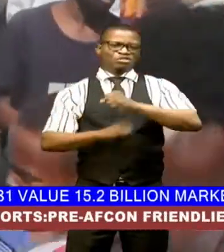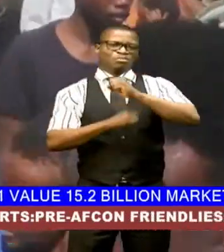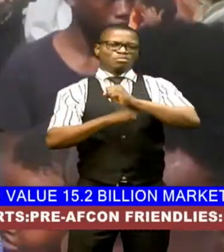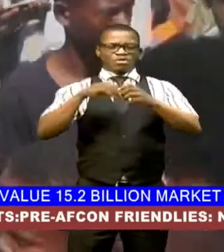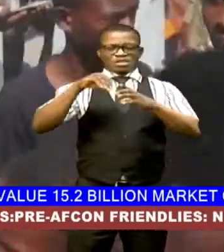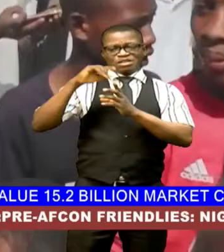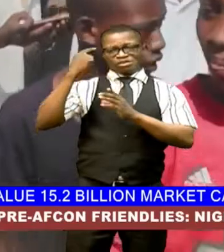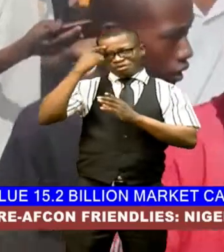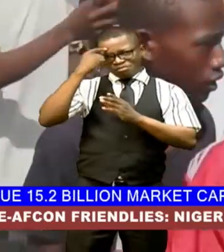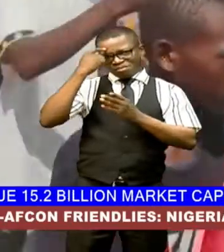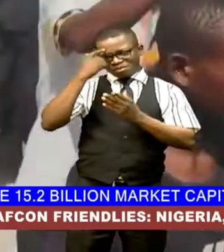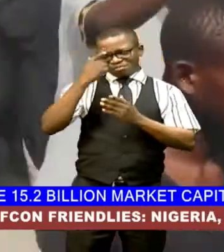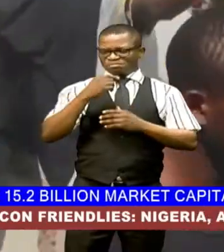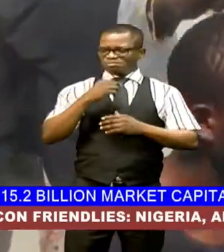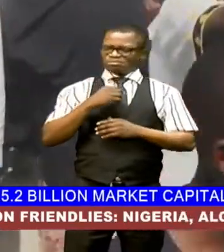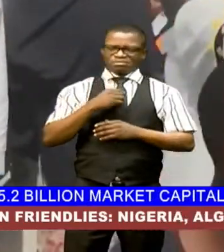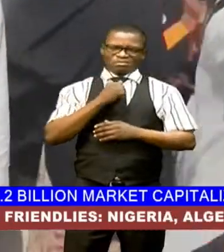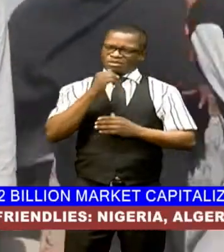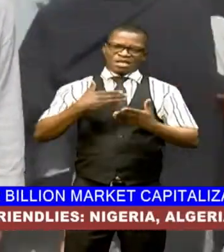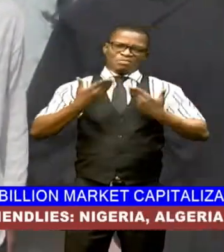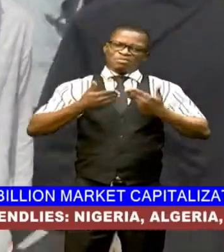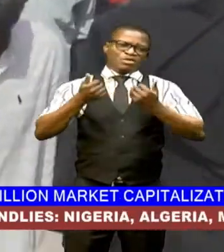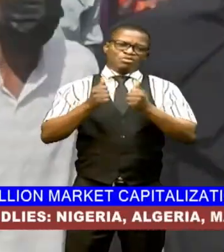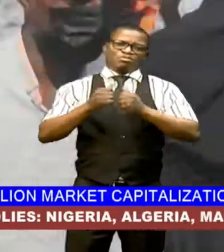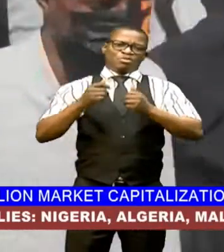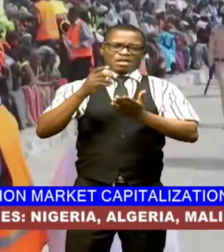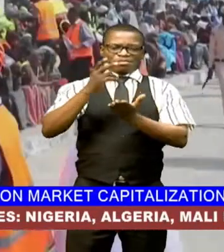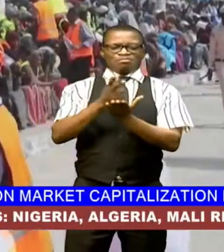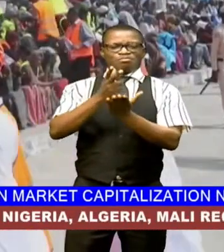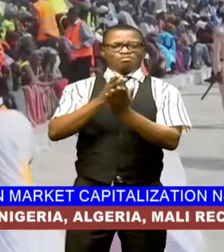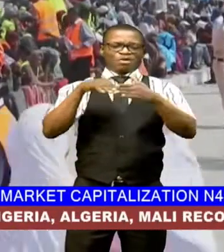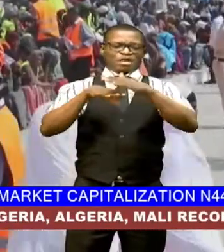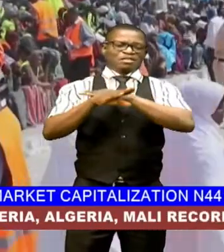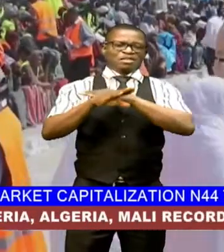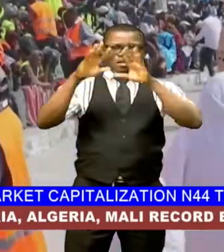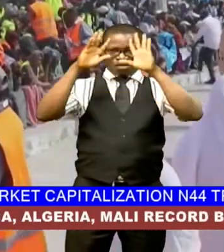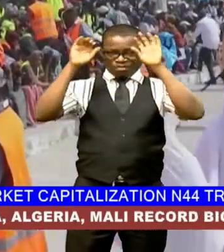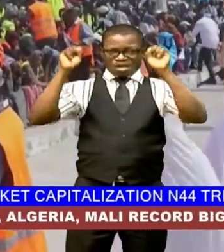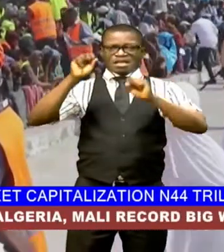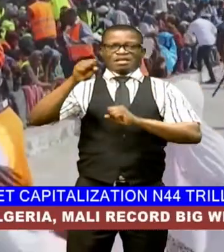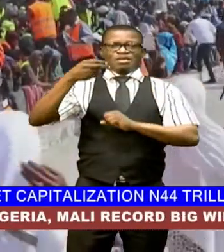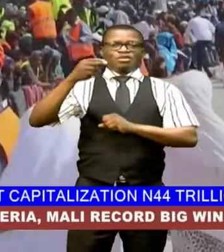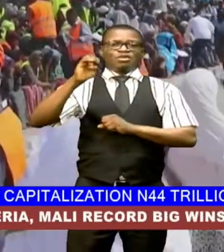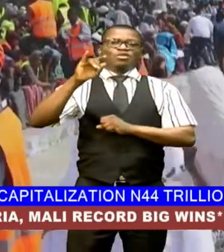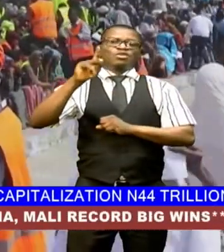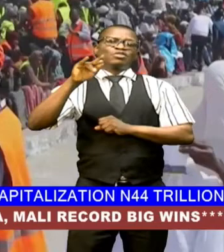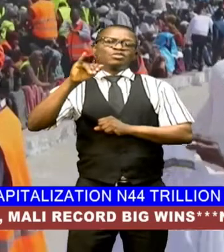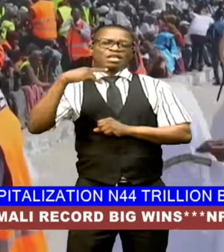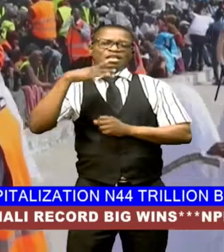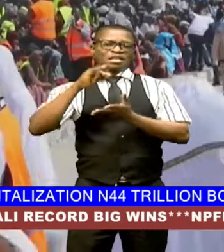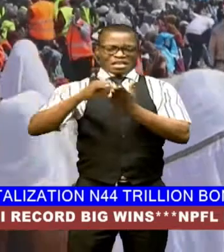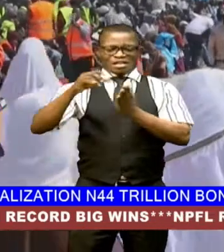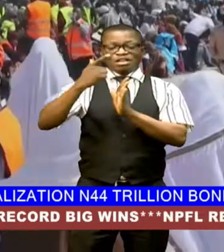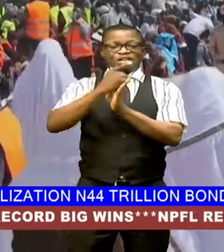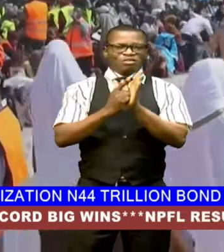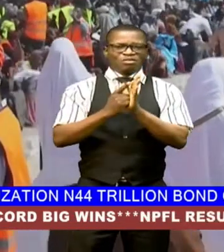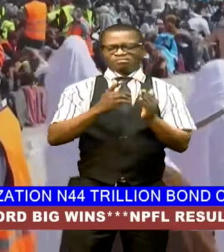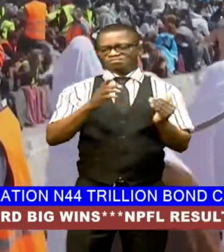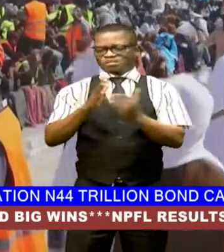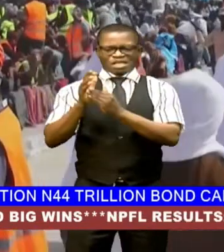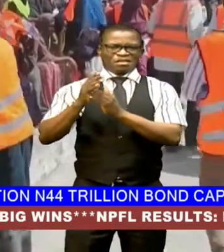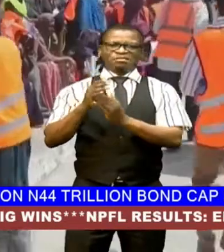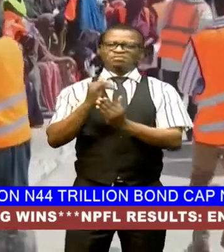displeasure over the deal to grant sports access president hassan sheikh muhammad said the law voided the illegal